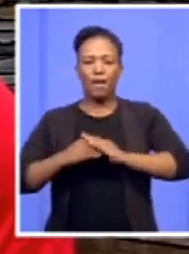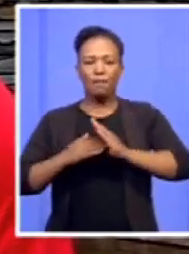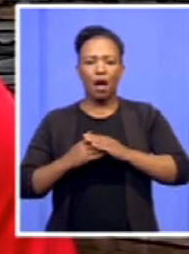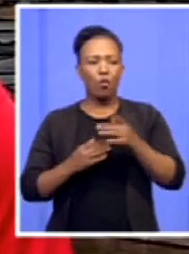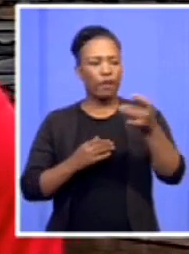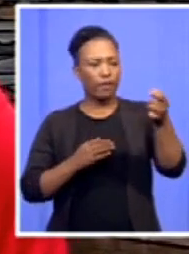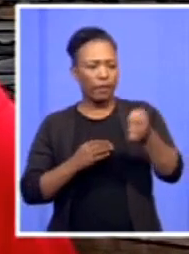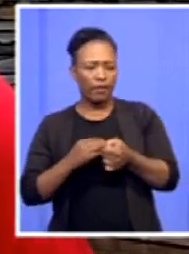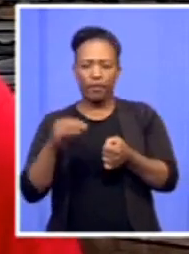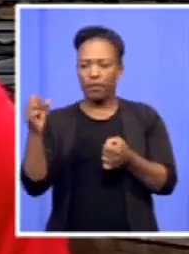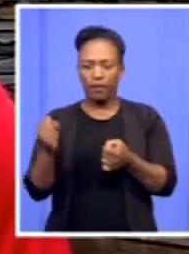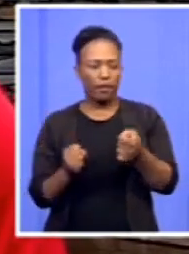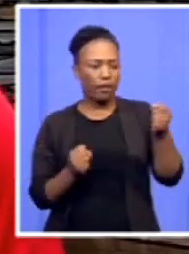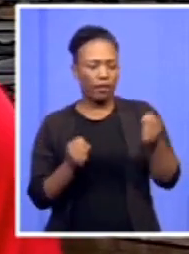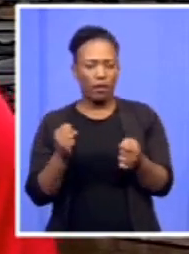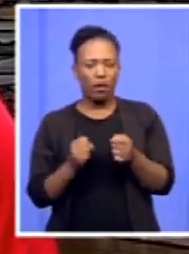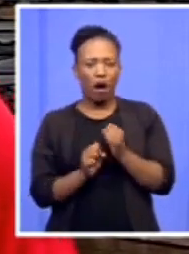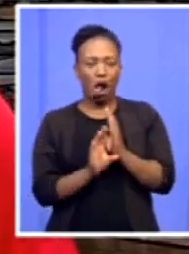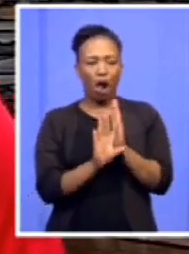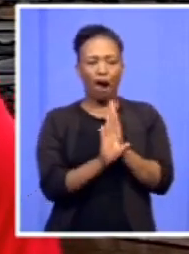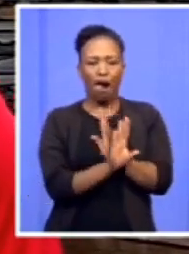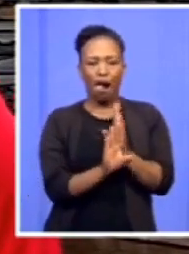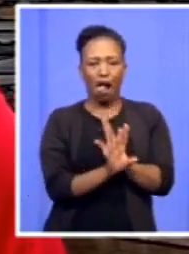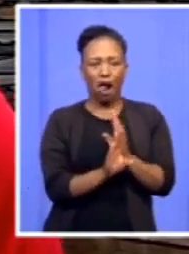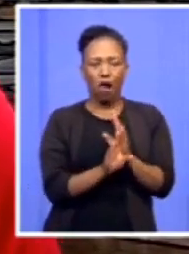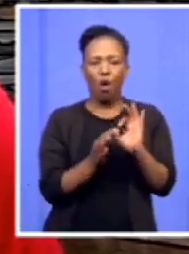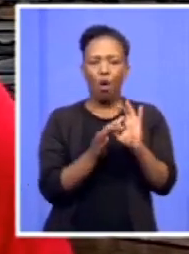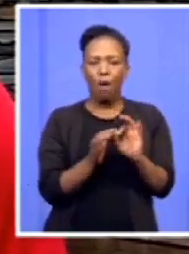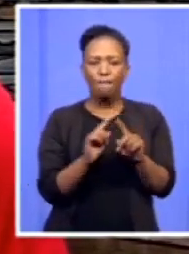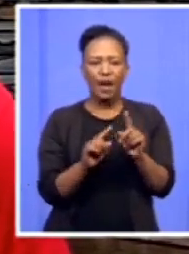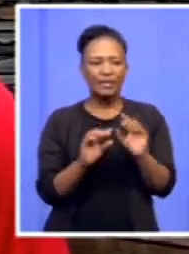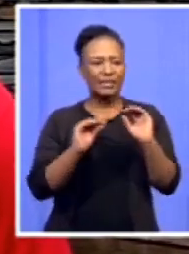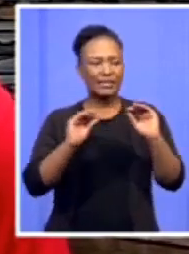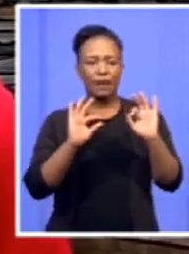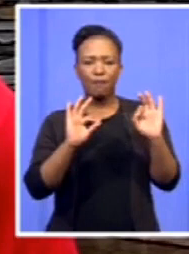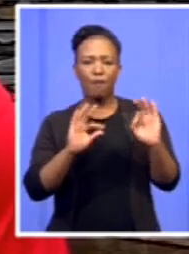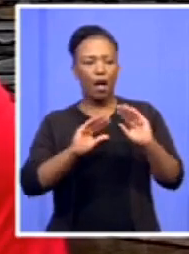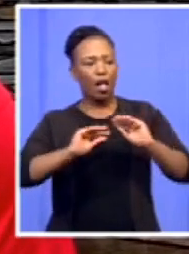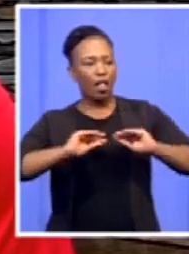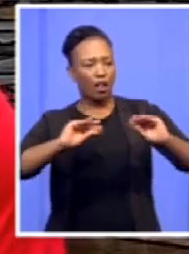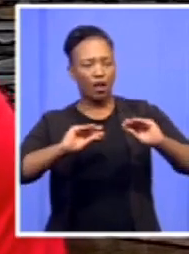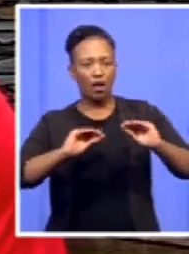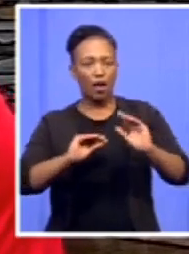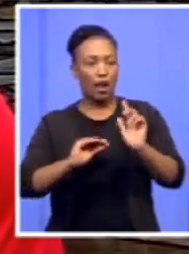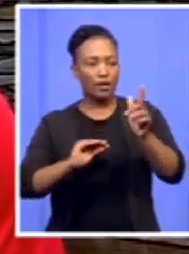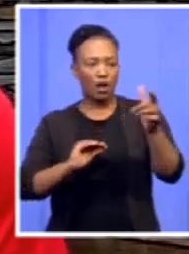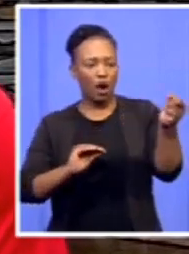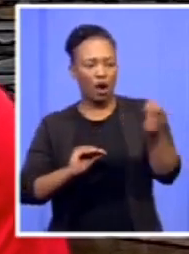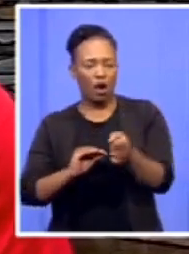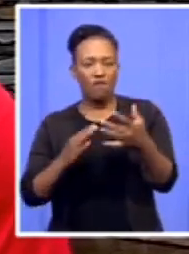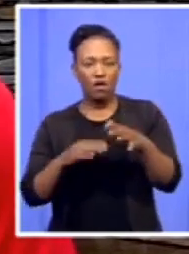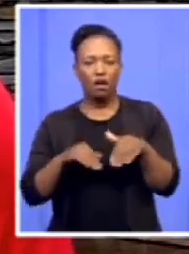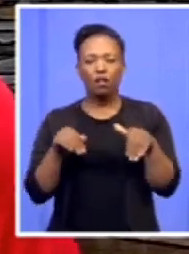secretly at home without proper induction after that recruitment, then they don't get active because they were not inducted before.